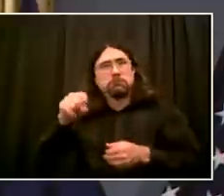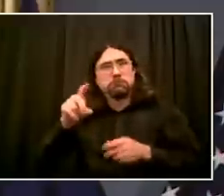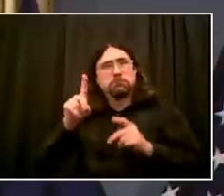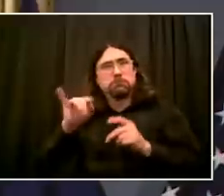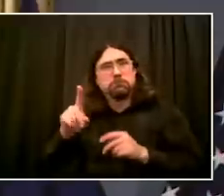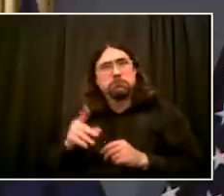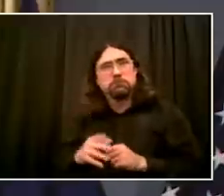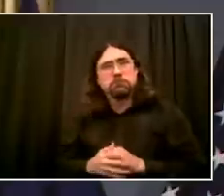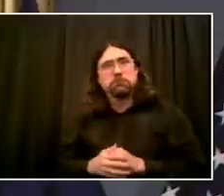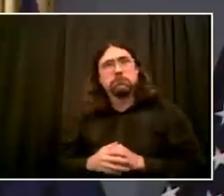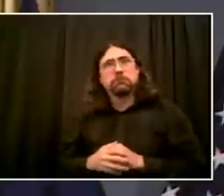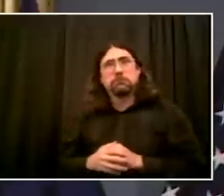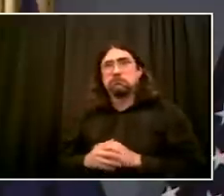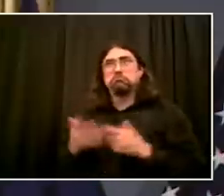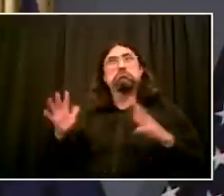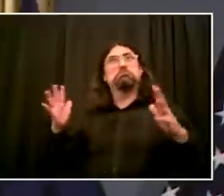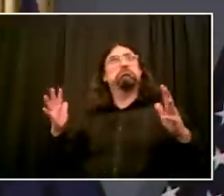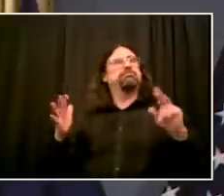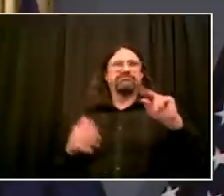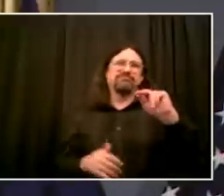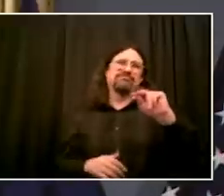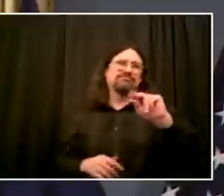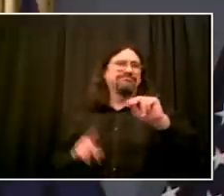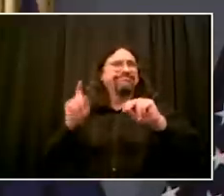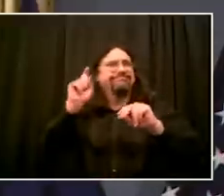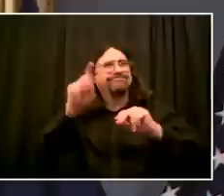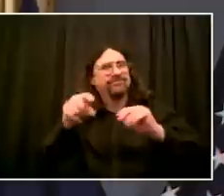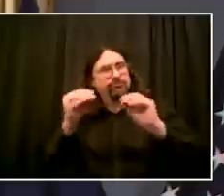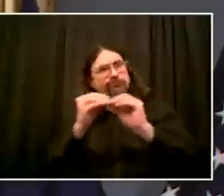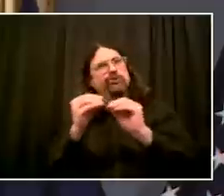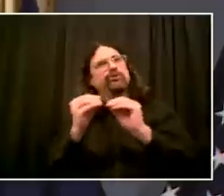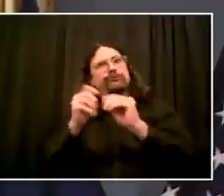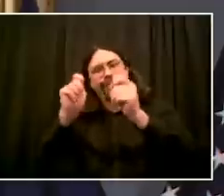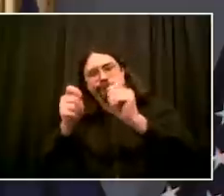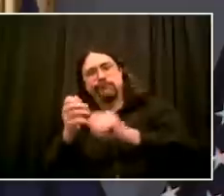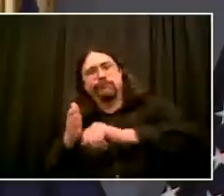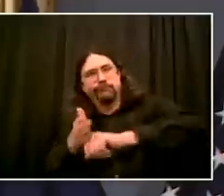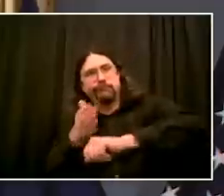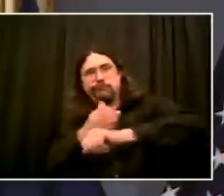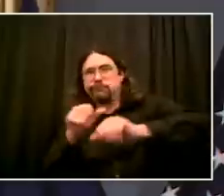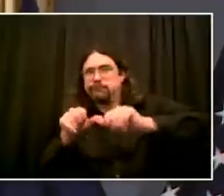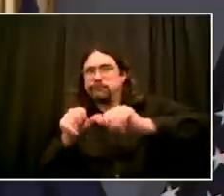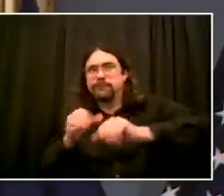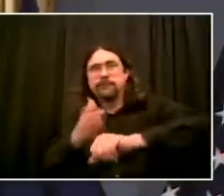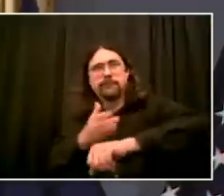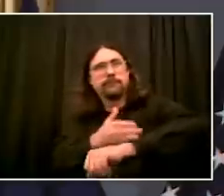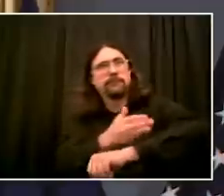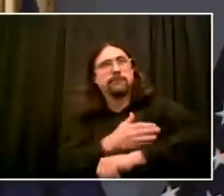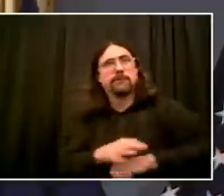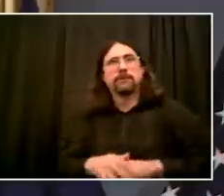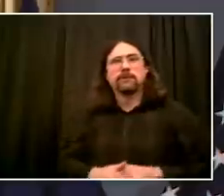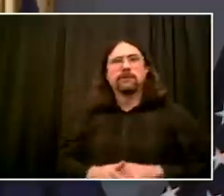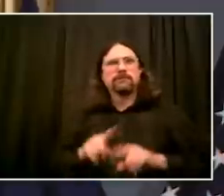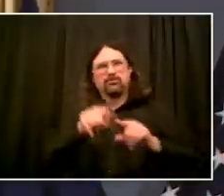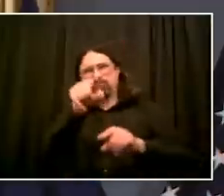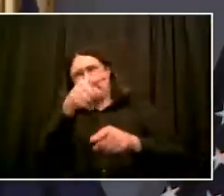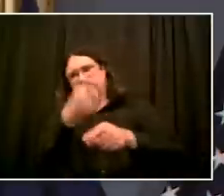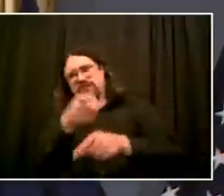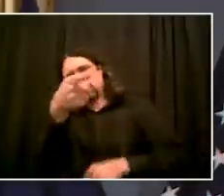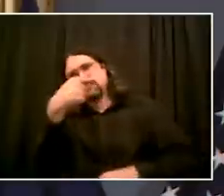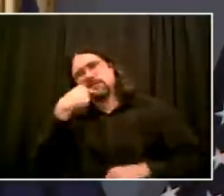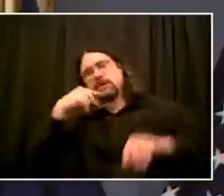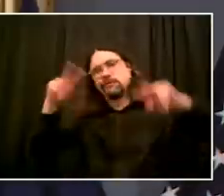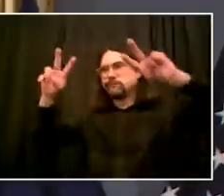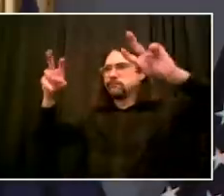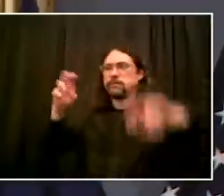right. The culture is part of the problem, and that culture has to be addressed. I was, I mentioned how moved I was by the statement of